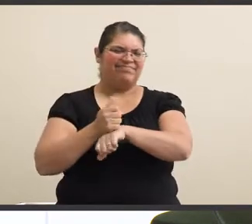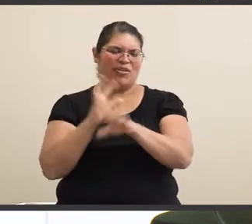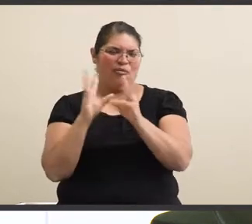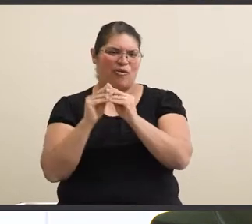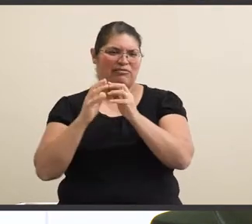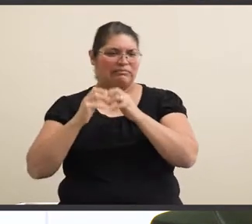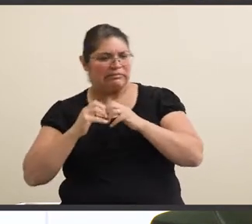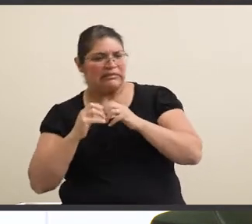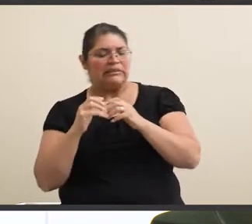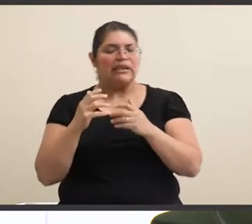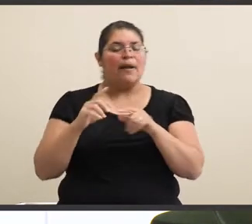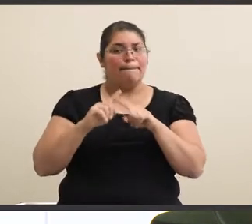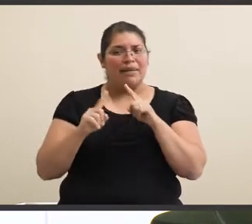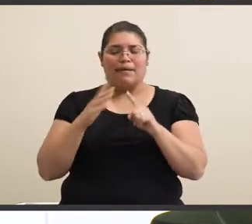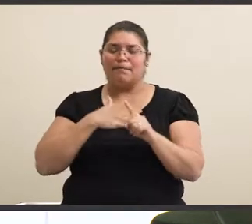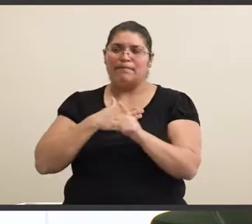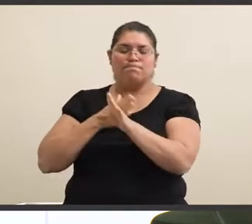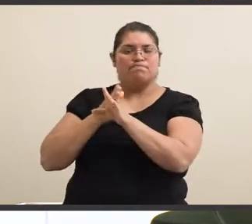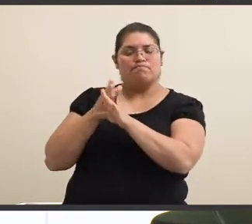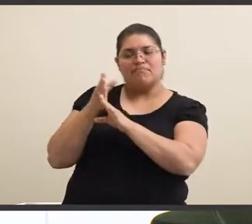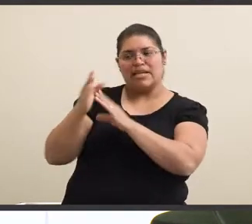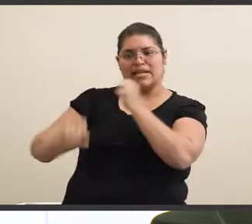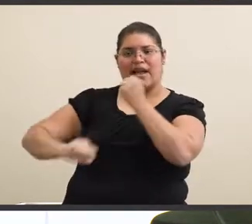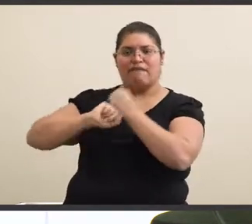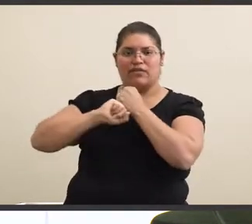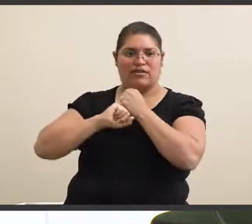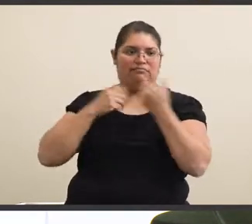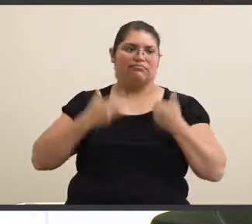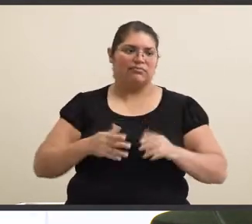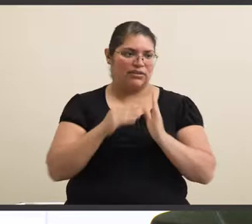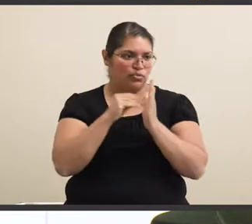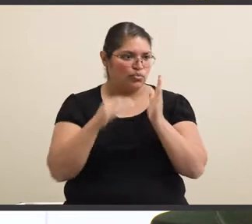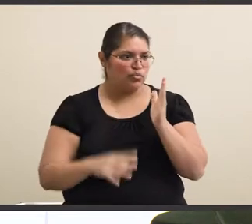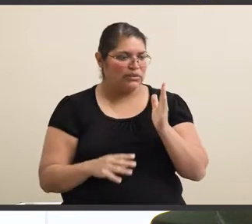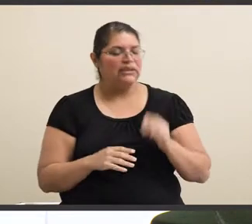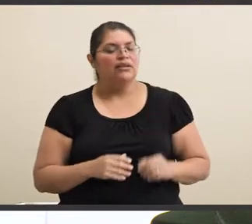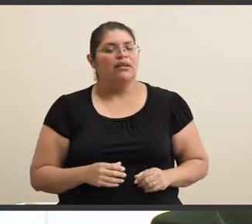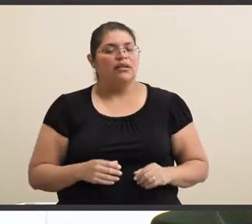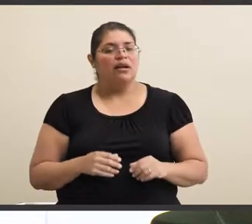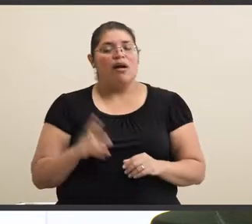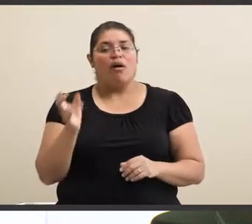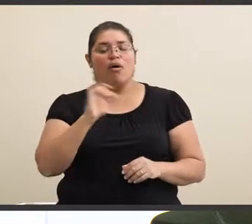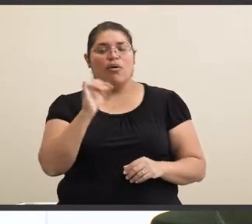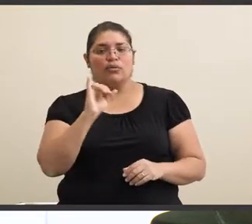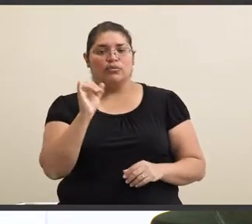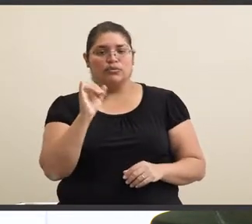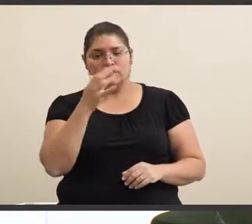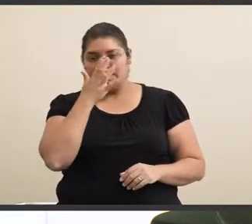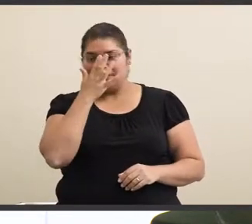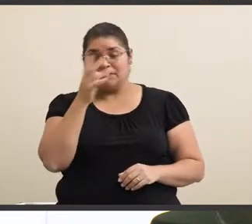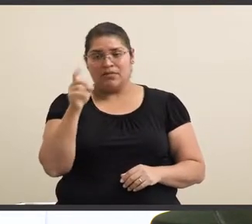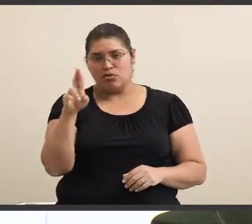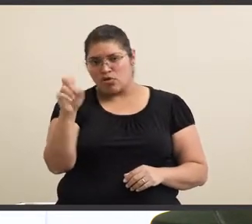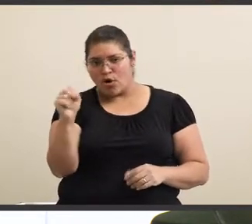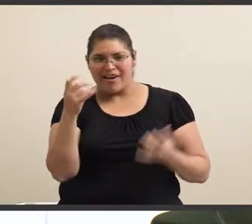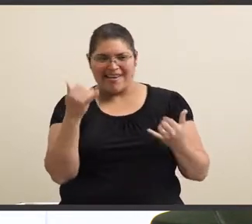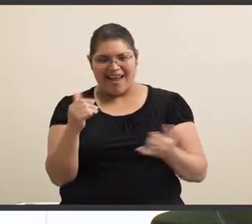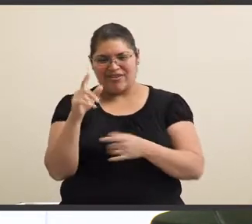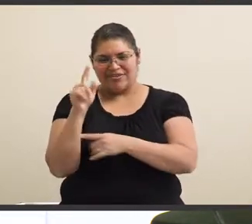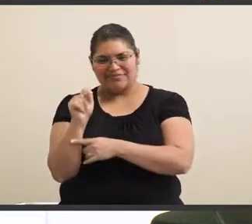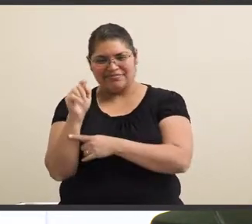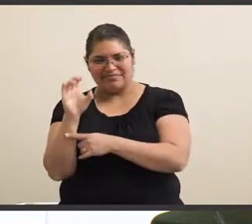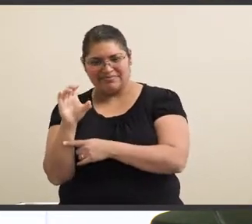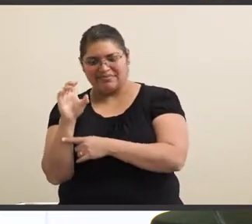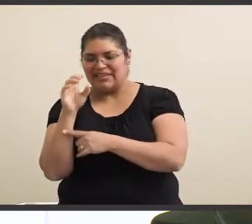but CAG was one of my main advocates being a student as well as DARS which is now Texas